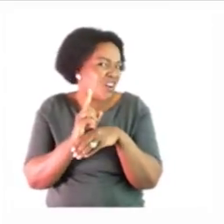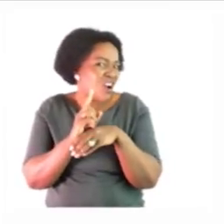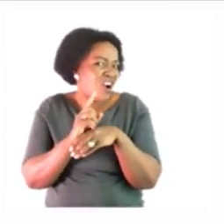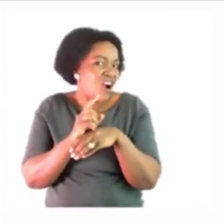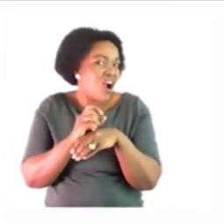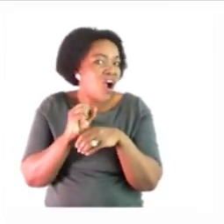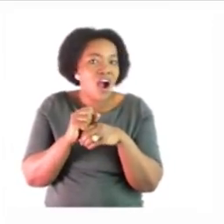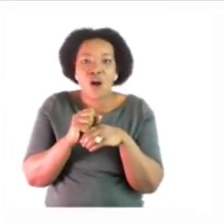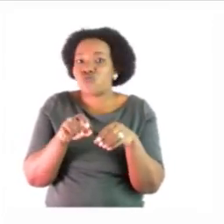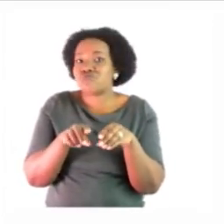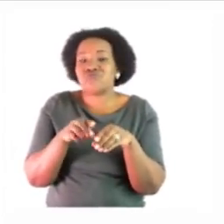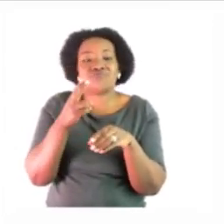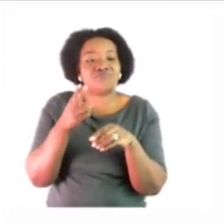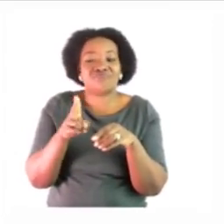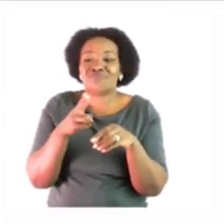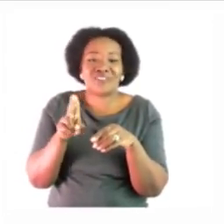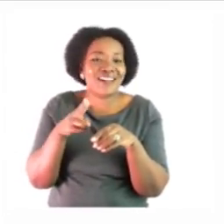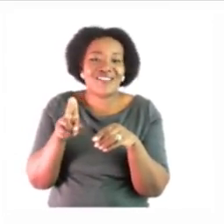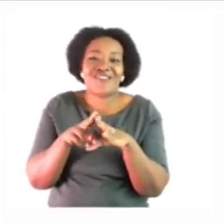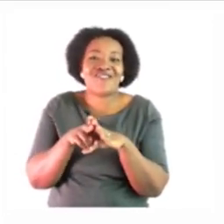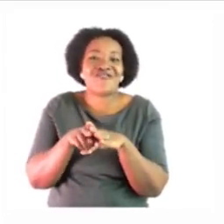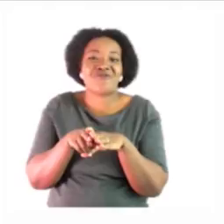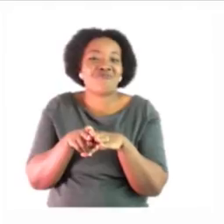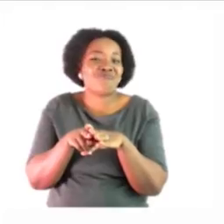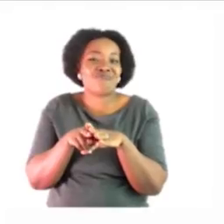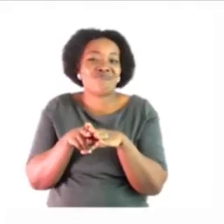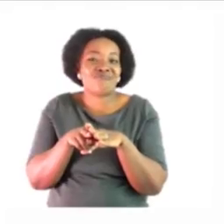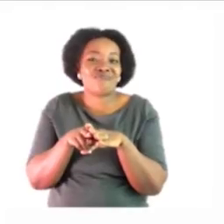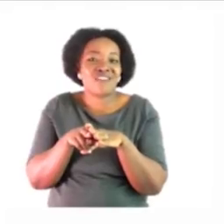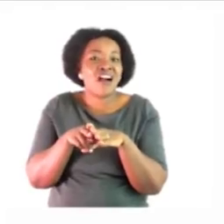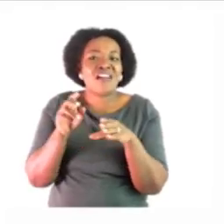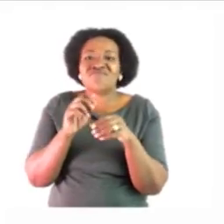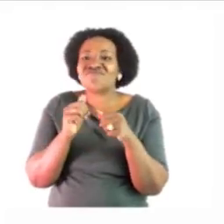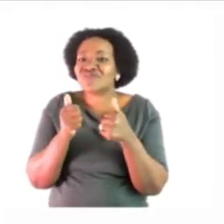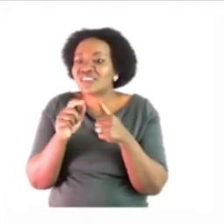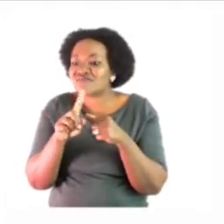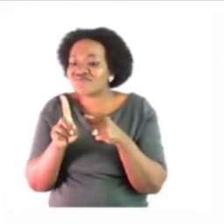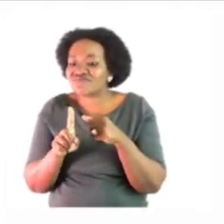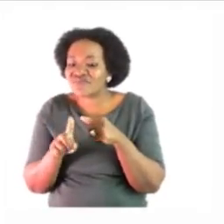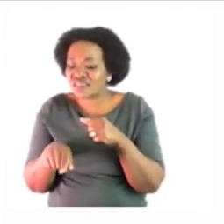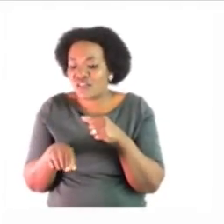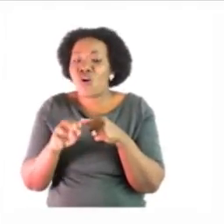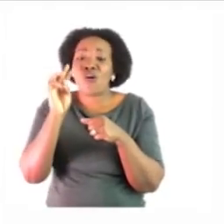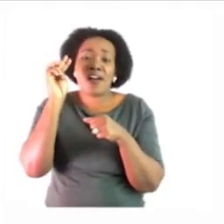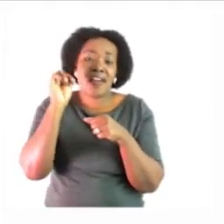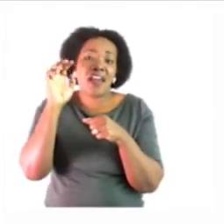years old uh-oh does it make sense no let's try the next one m